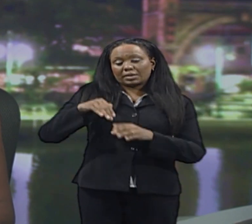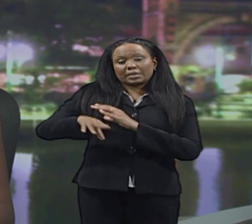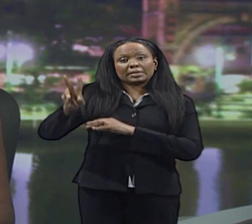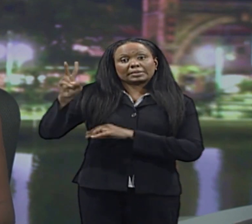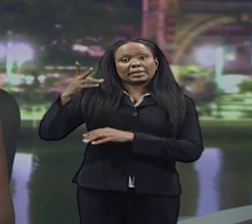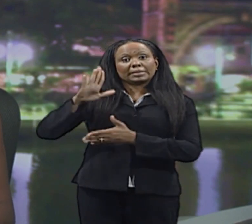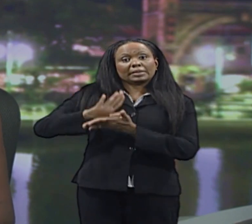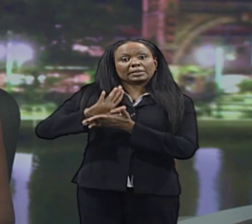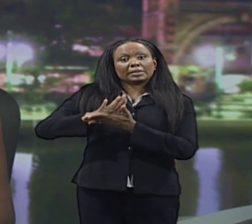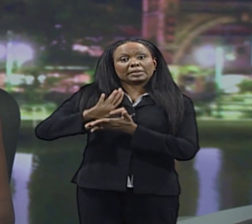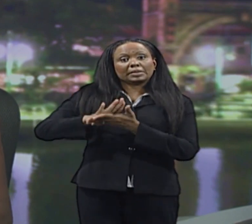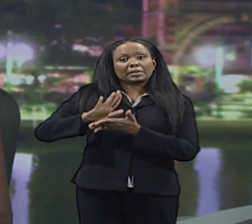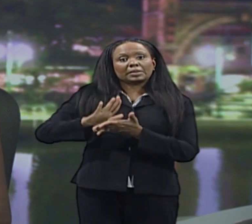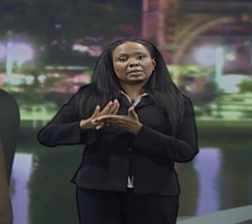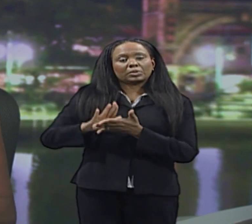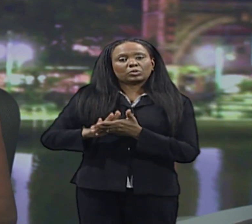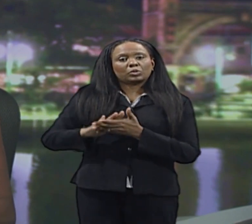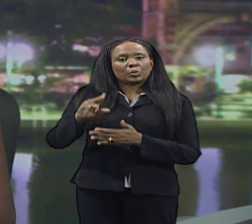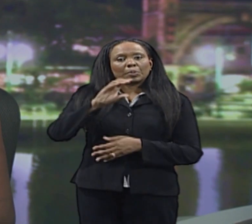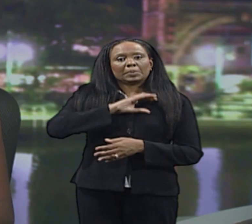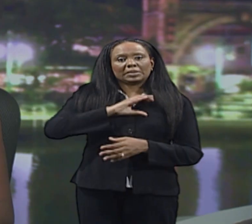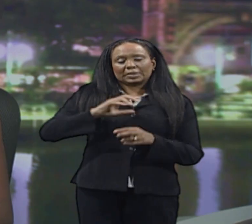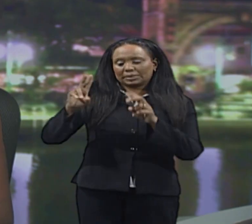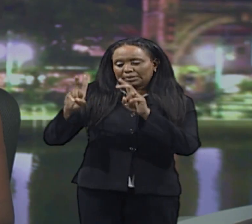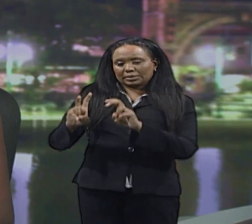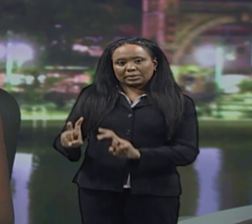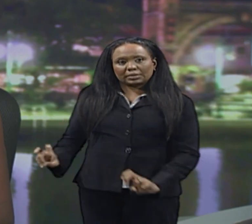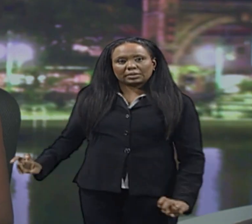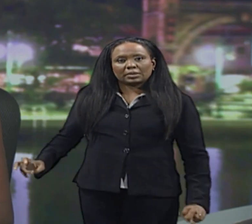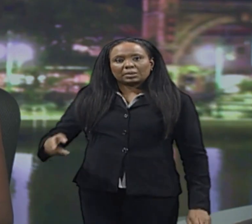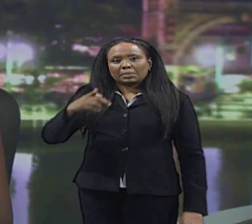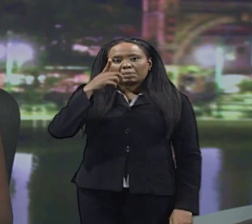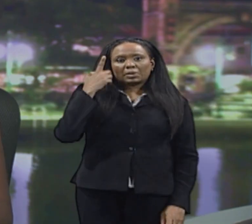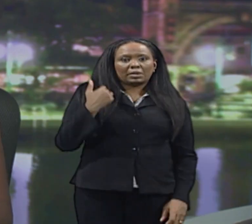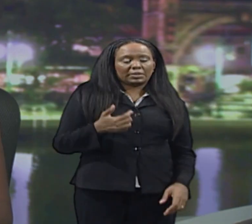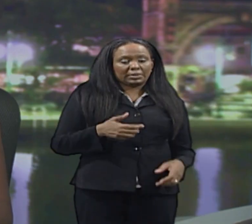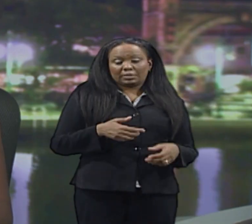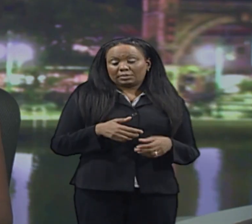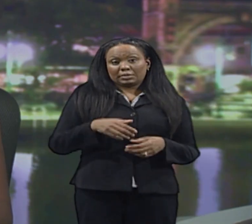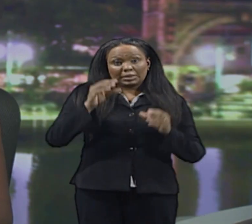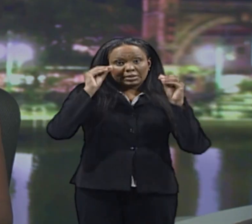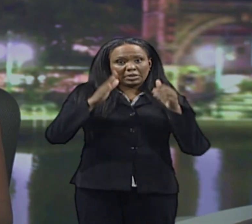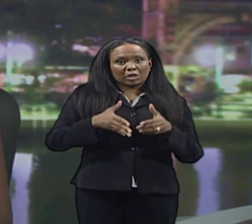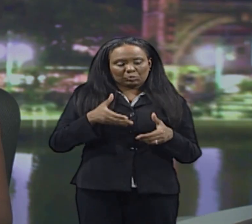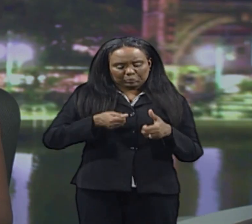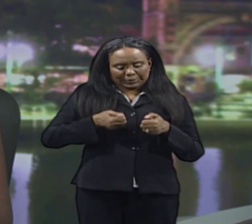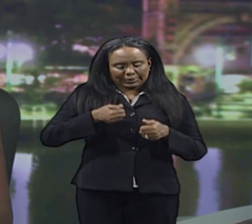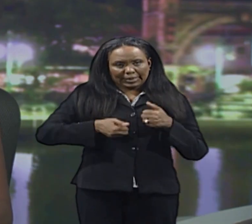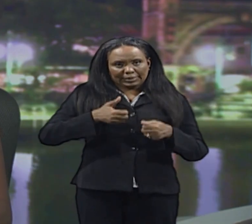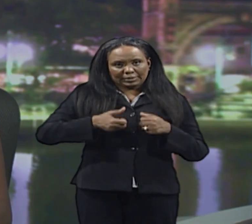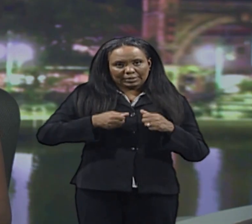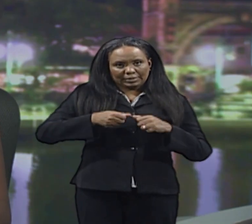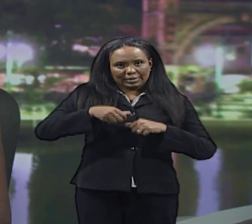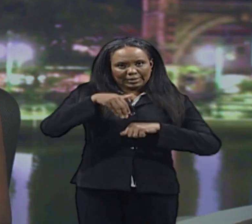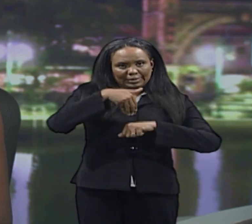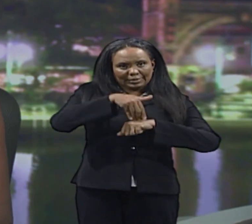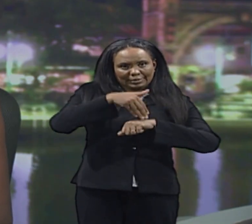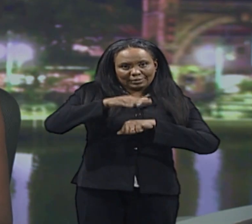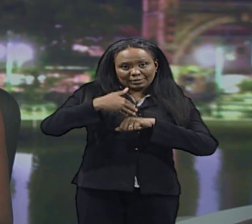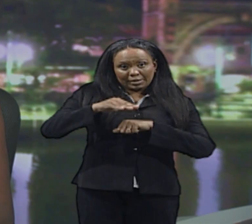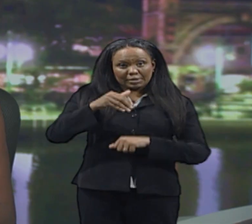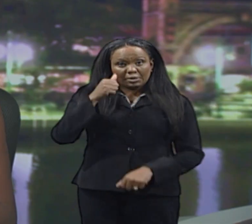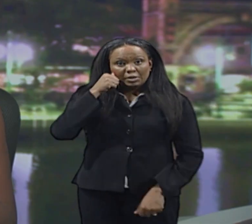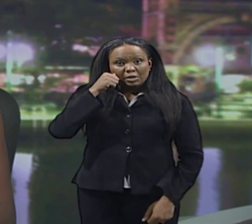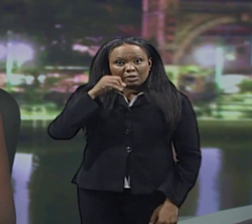school in the capital, Georgetown, is under investigation after allegations he sent inappropriate text messages to a female